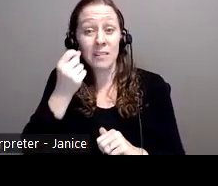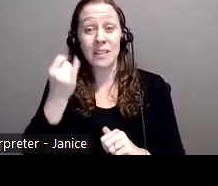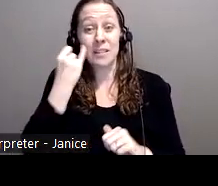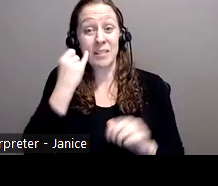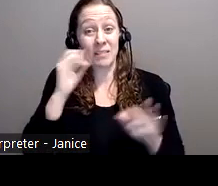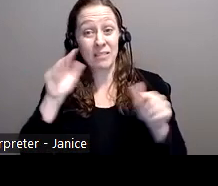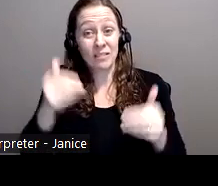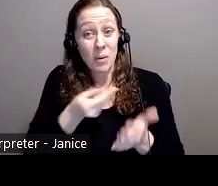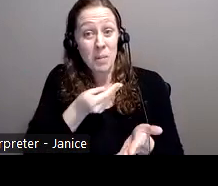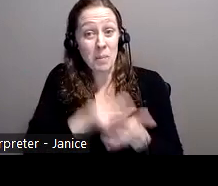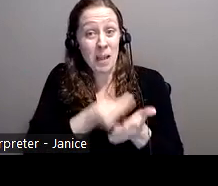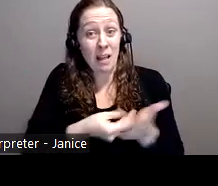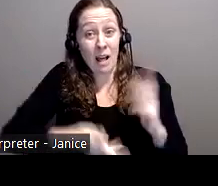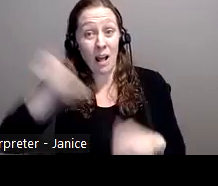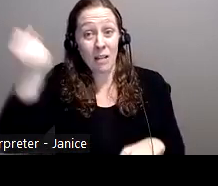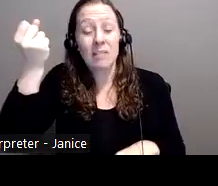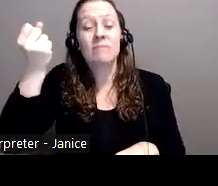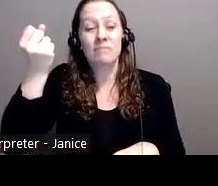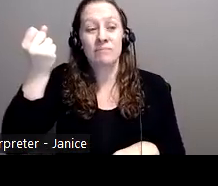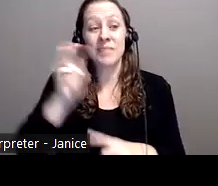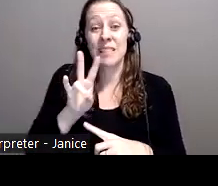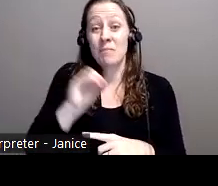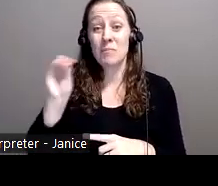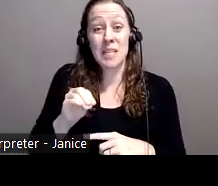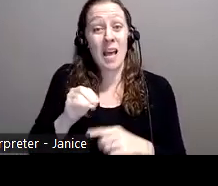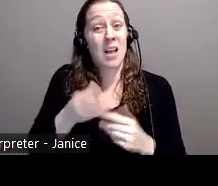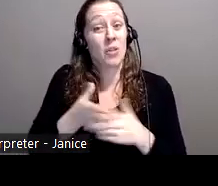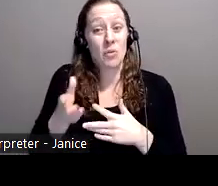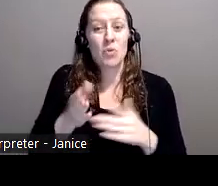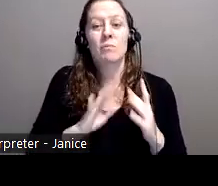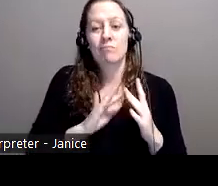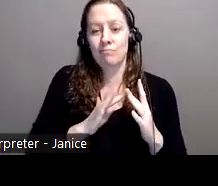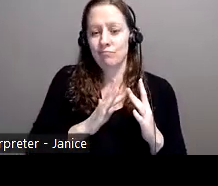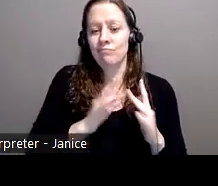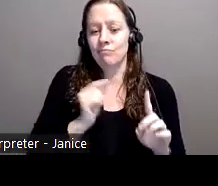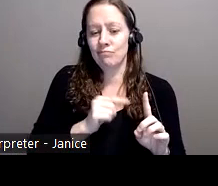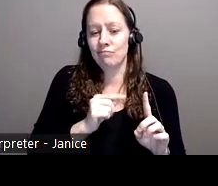primarily, you know, 70% is lost by, through cyber-enabled frauds.